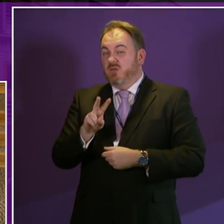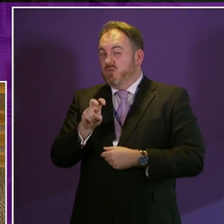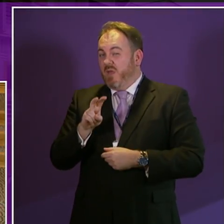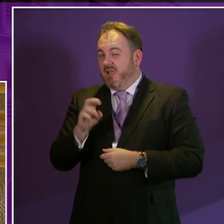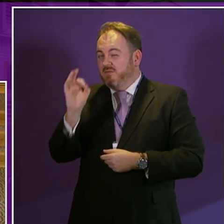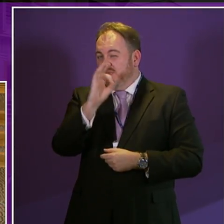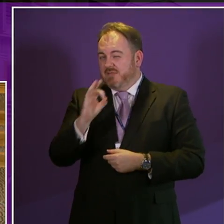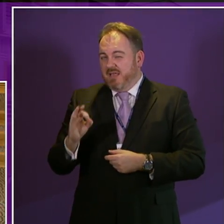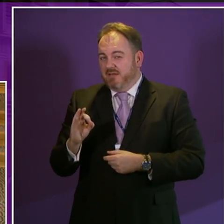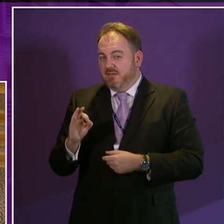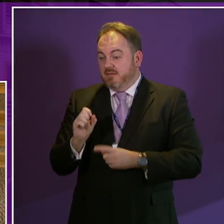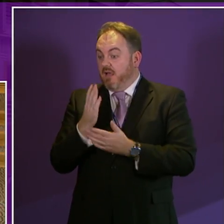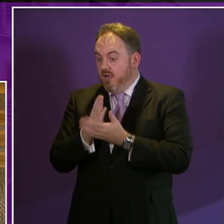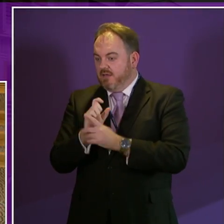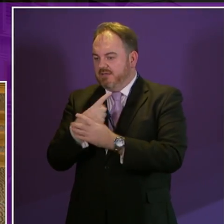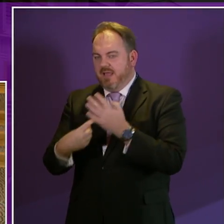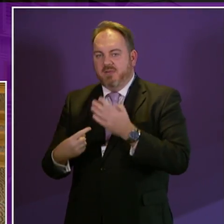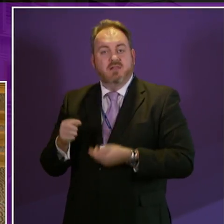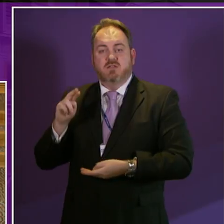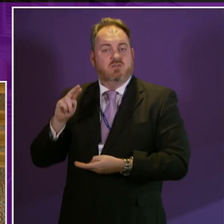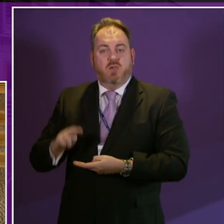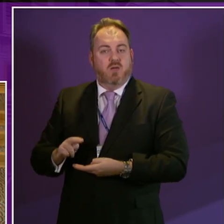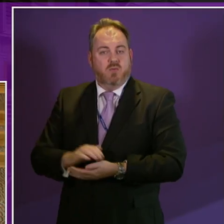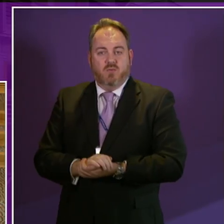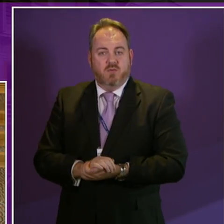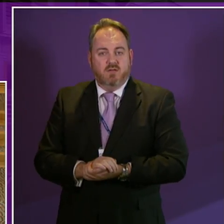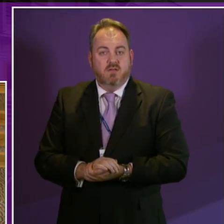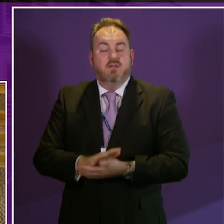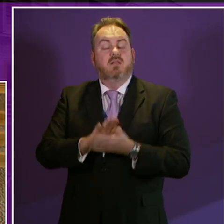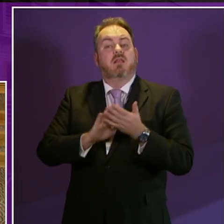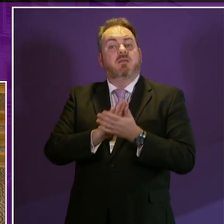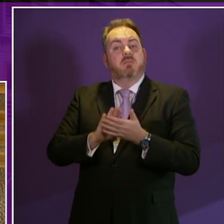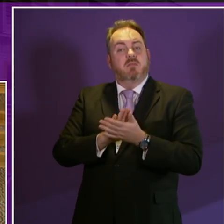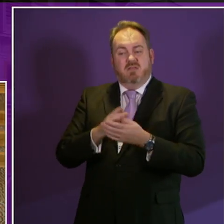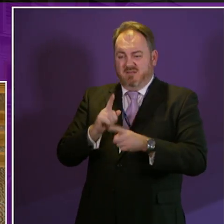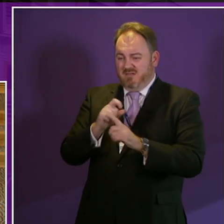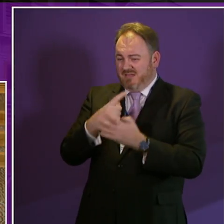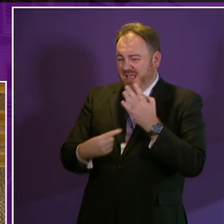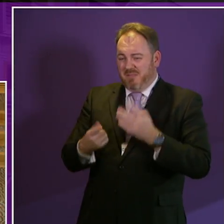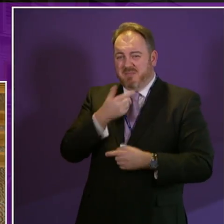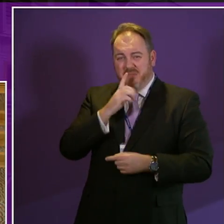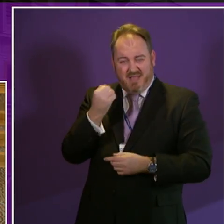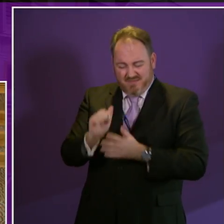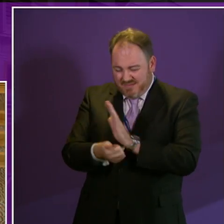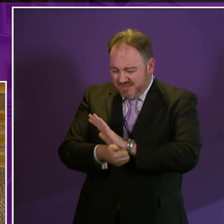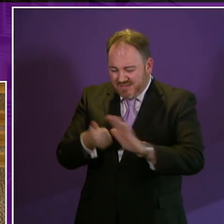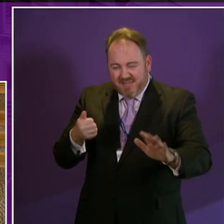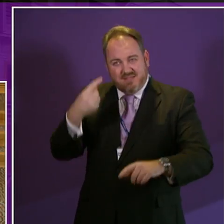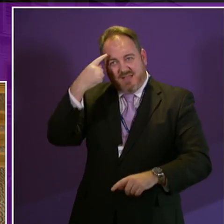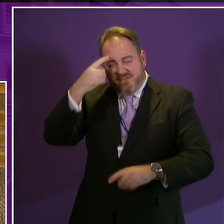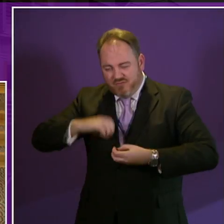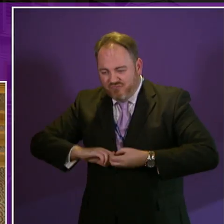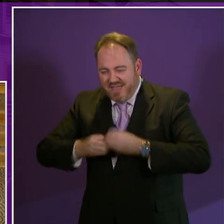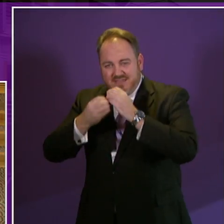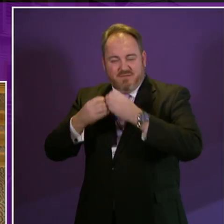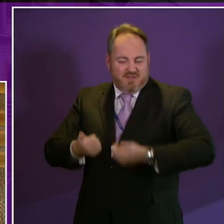employees are disabled. Disabled people have as much creativity and enterprise as anyone else and as many